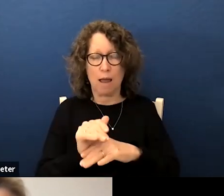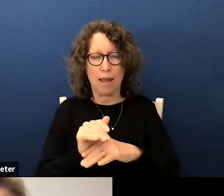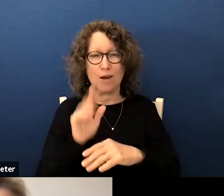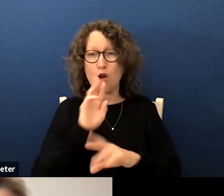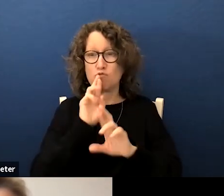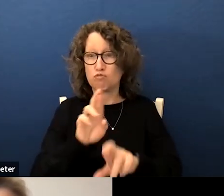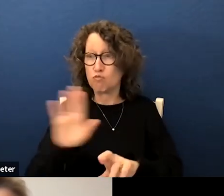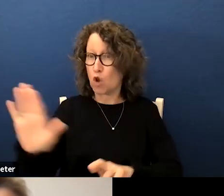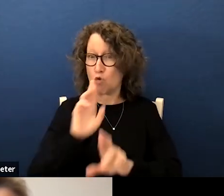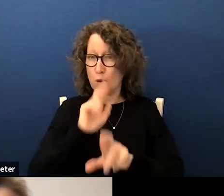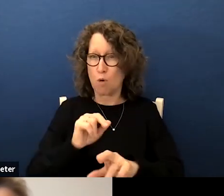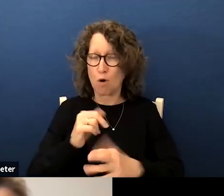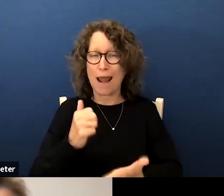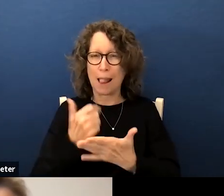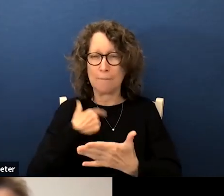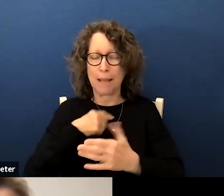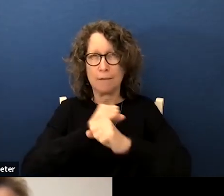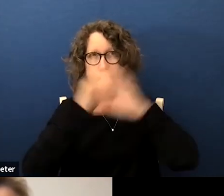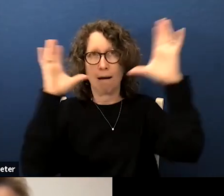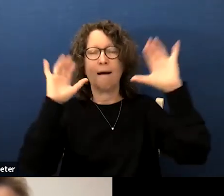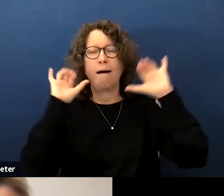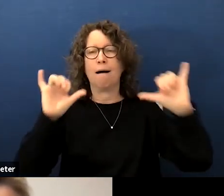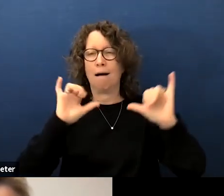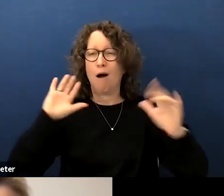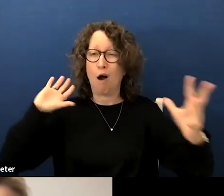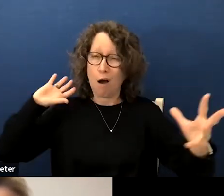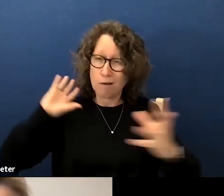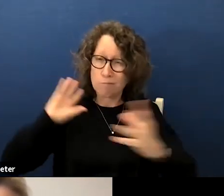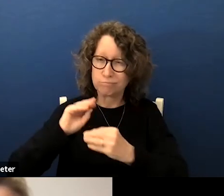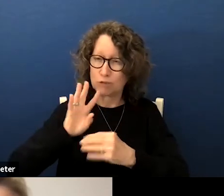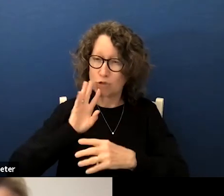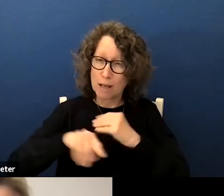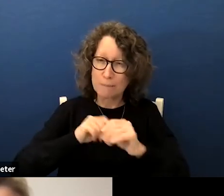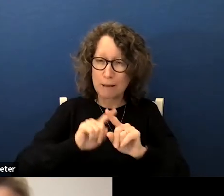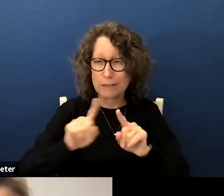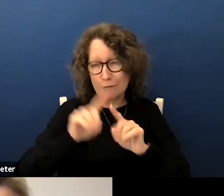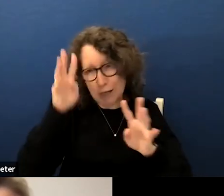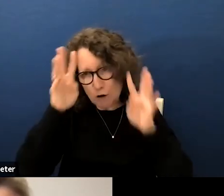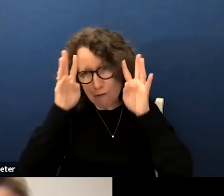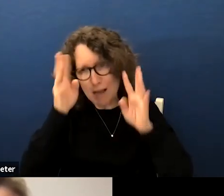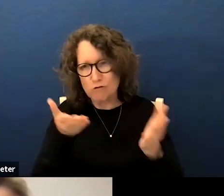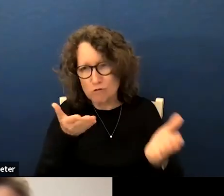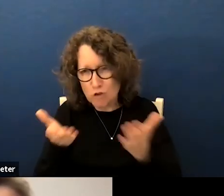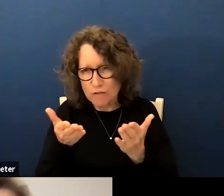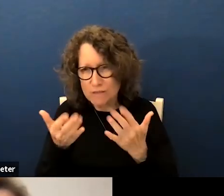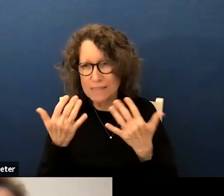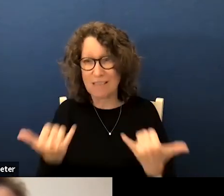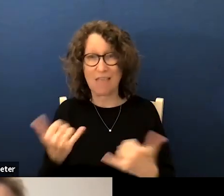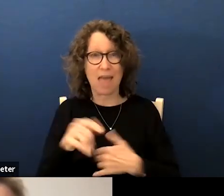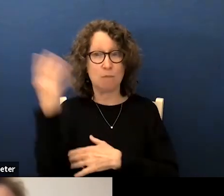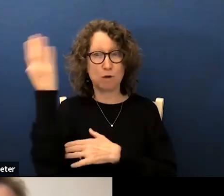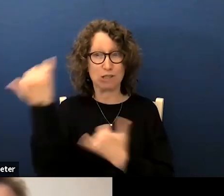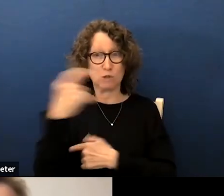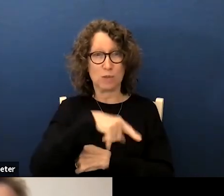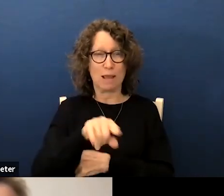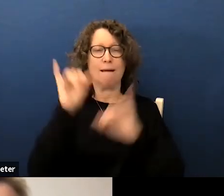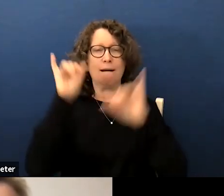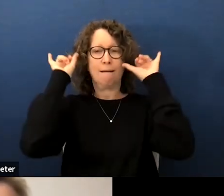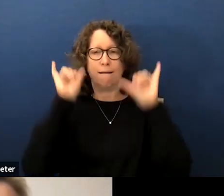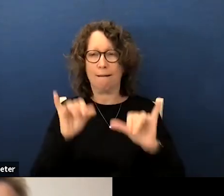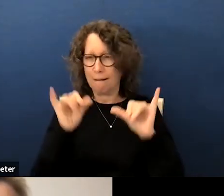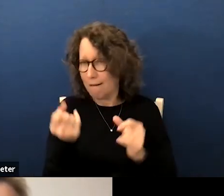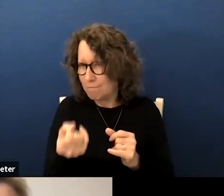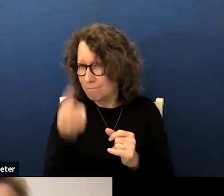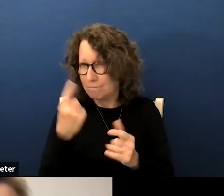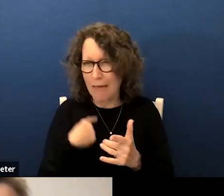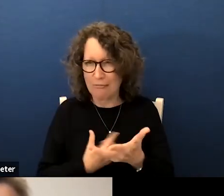helped me connect all the things that you've talked about all year long of the interventions and the services that you're providing results in this and the confidence